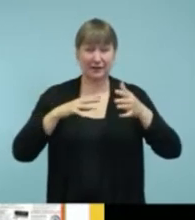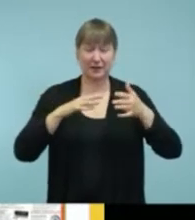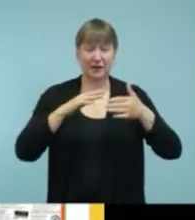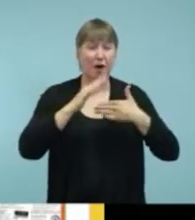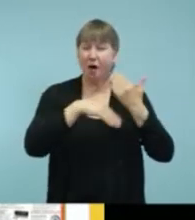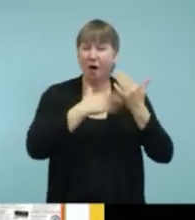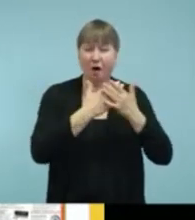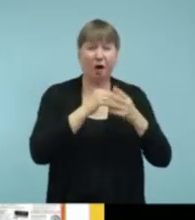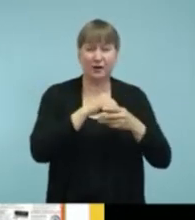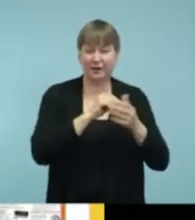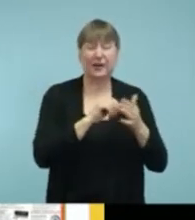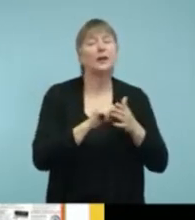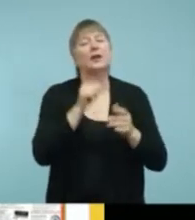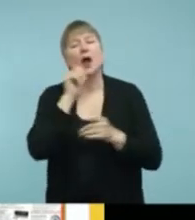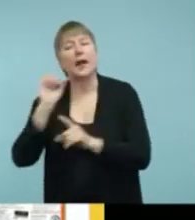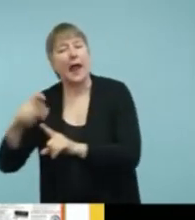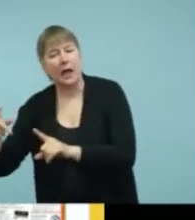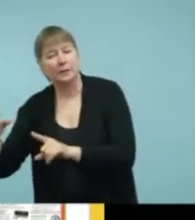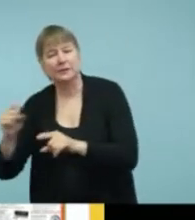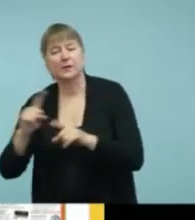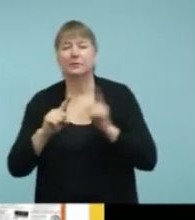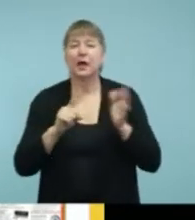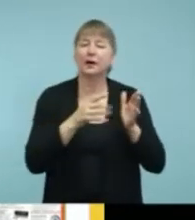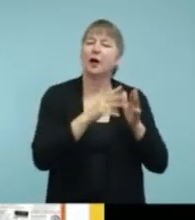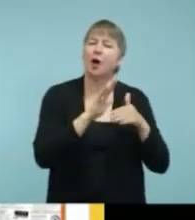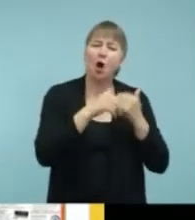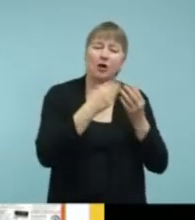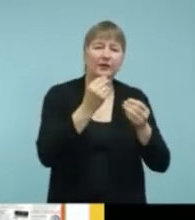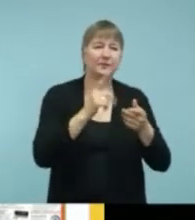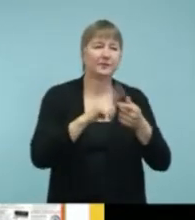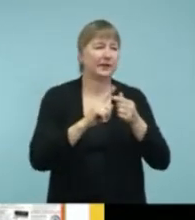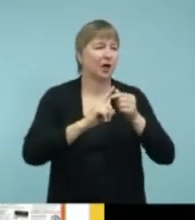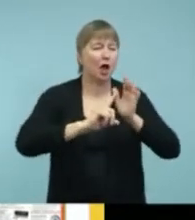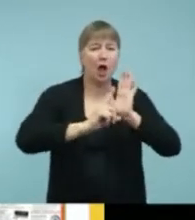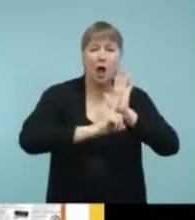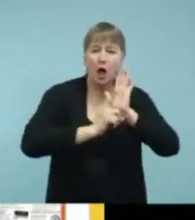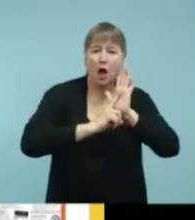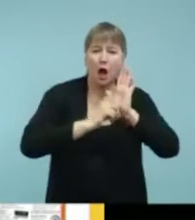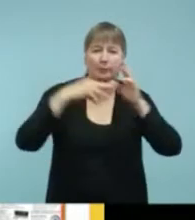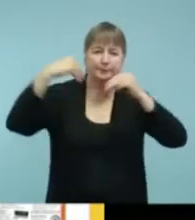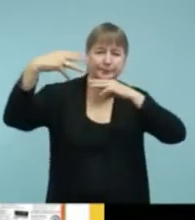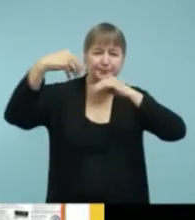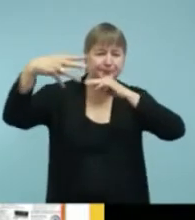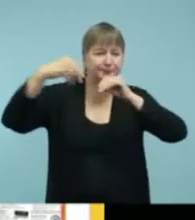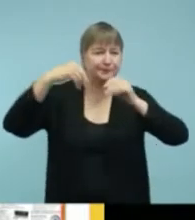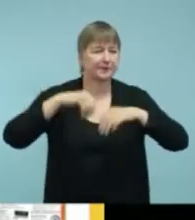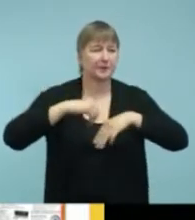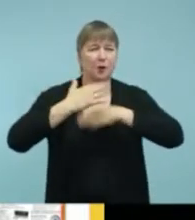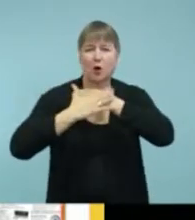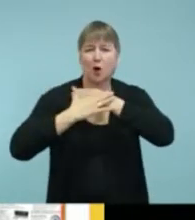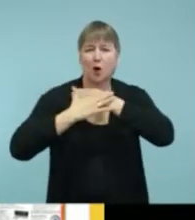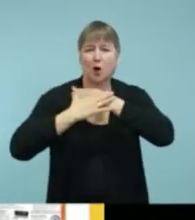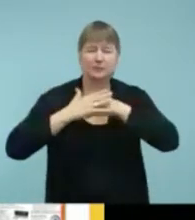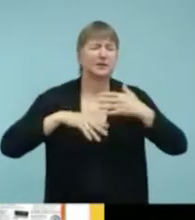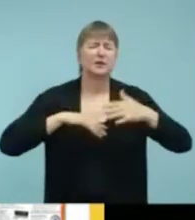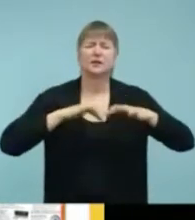this catalog categorized by, you know, like alarm systems or, or things like that. Um, the assistive